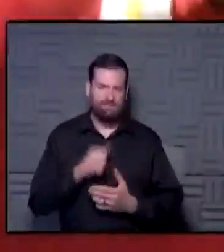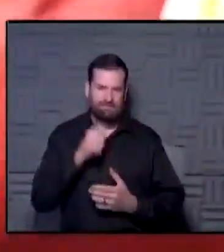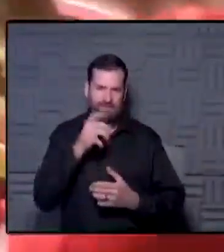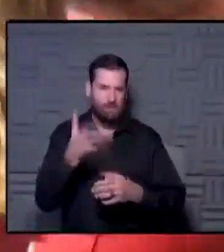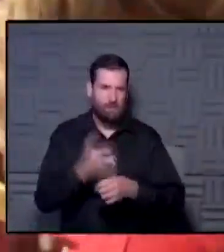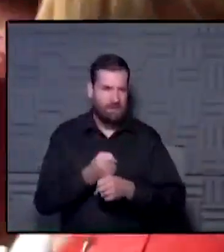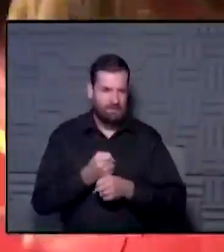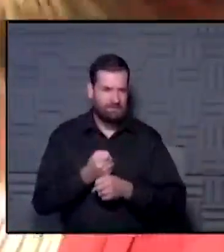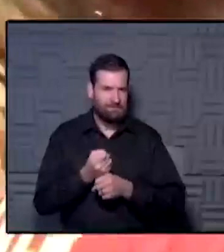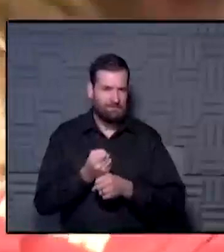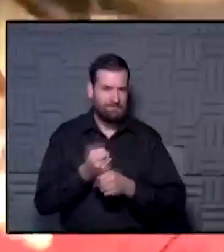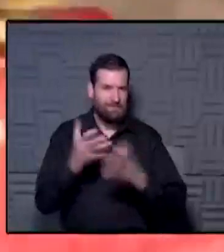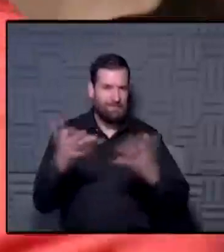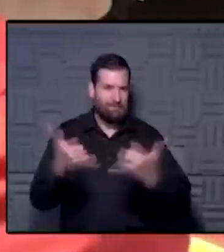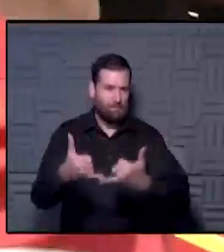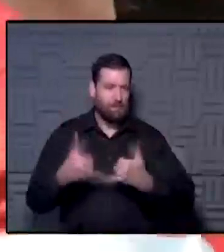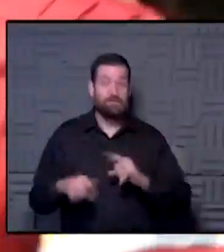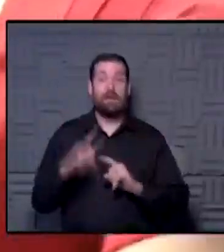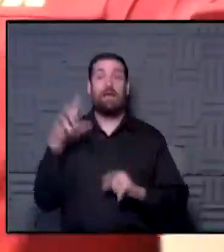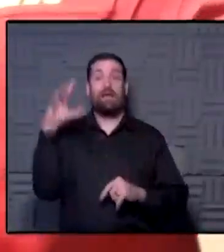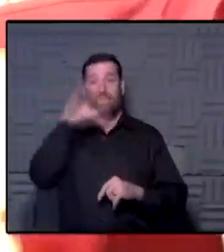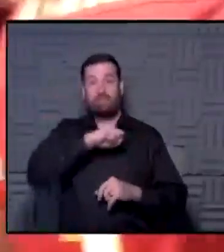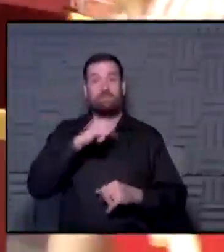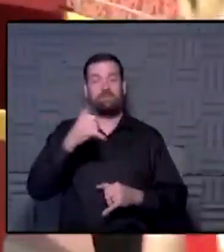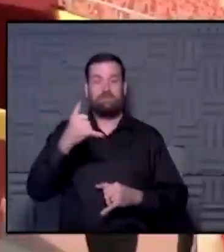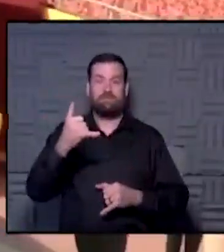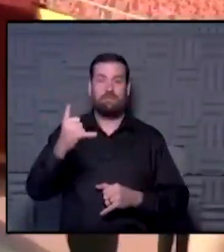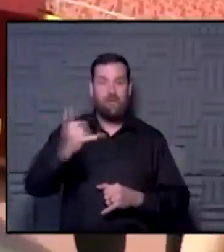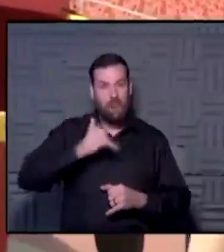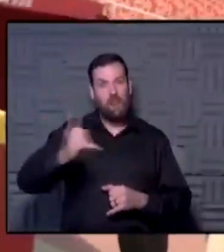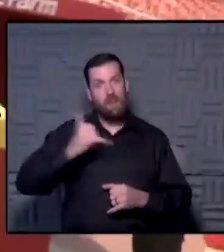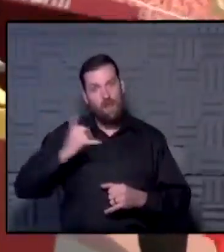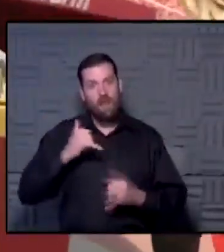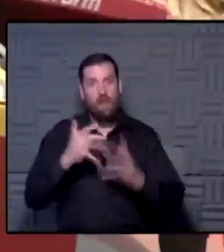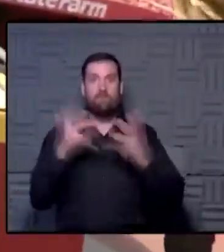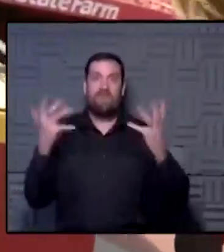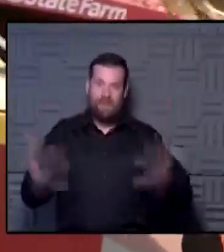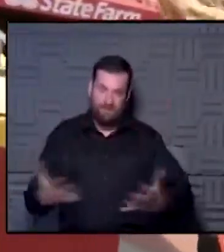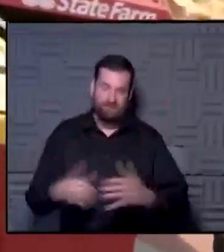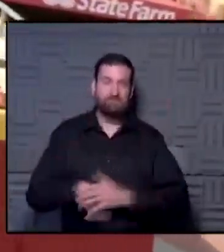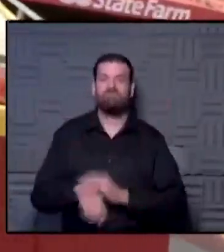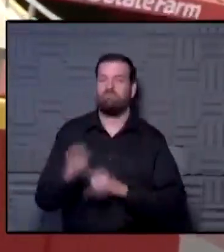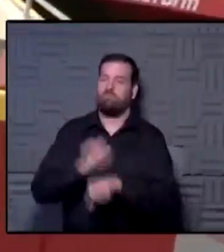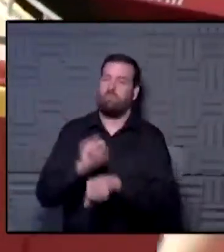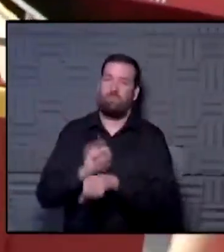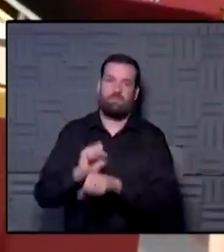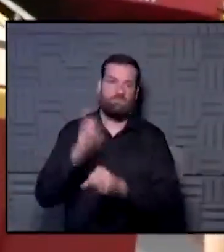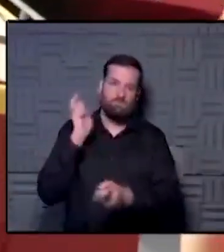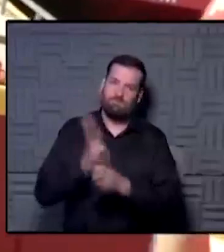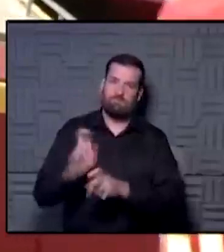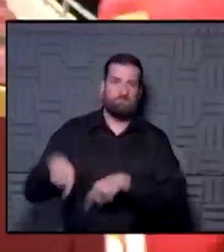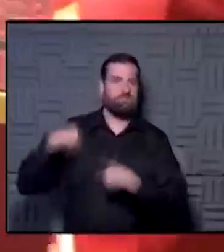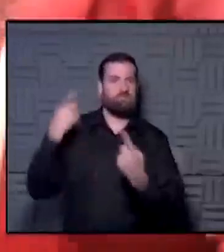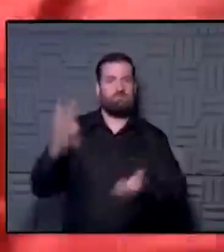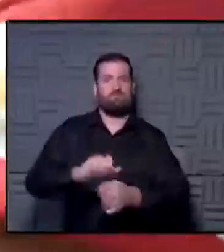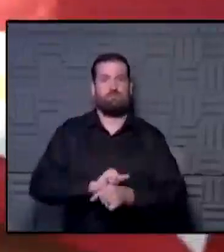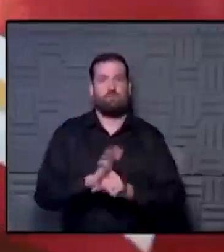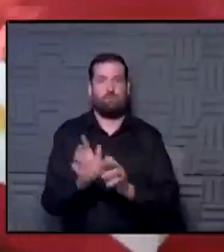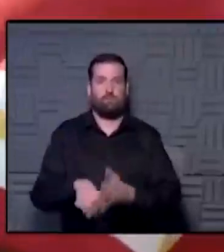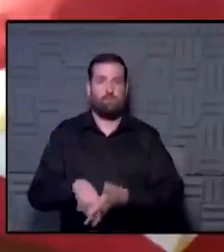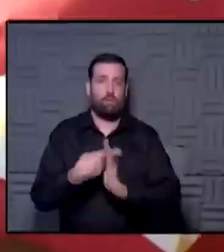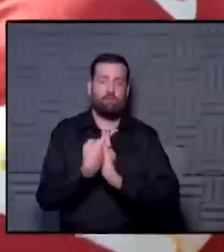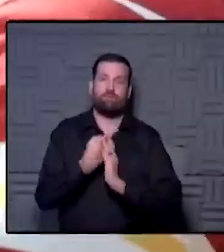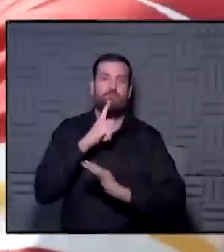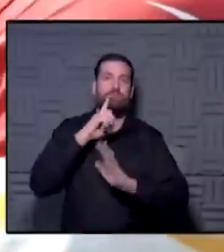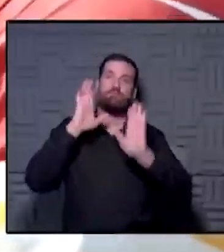awards there, but apparently she did and did a great job. She has been working very hard on the front line since the pandemic began. We have an